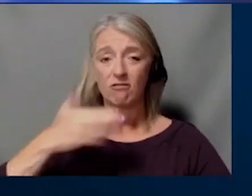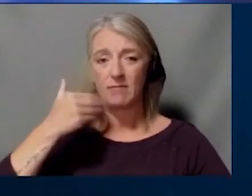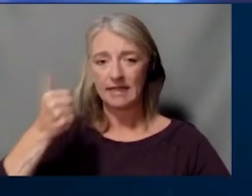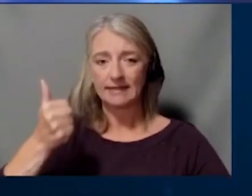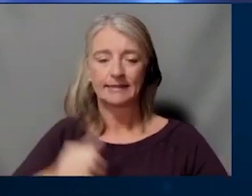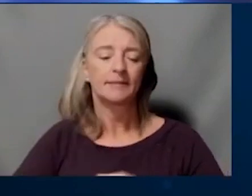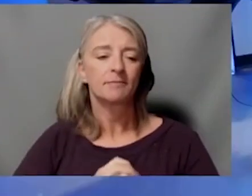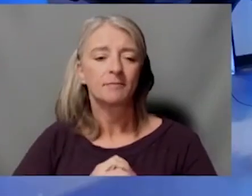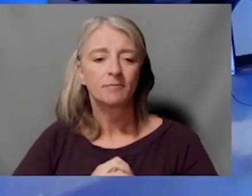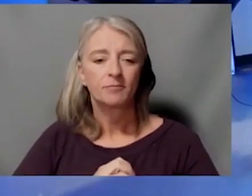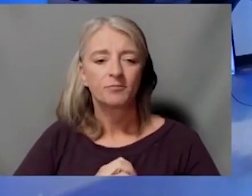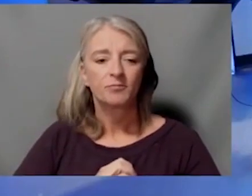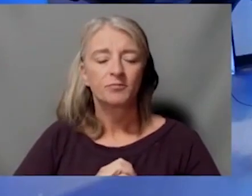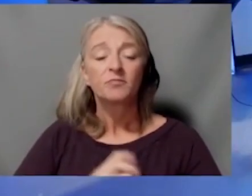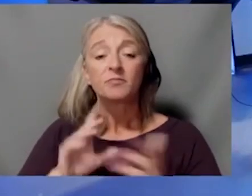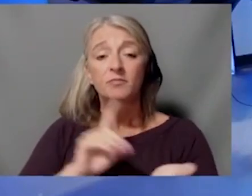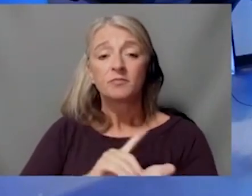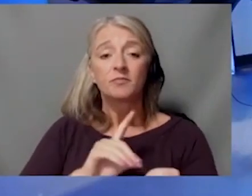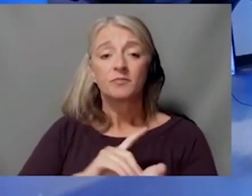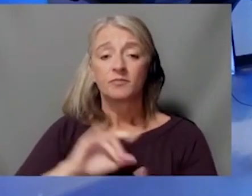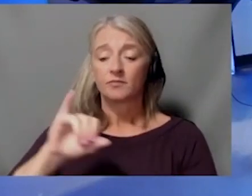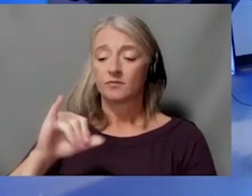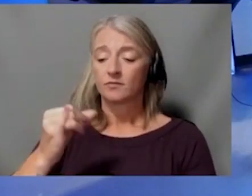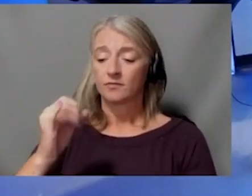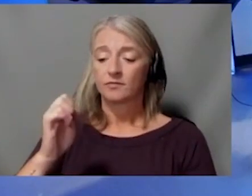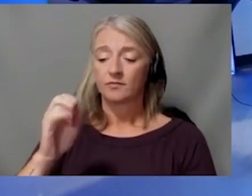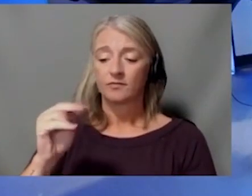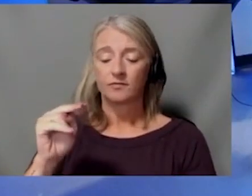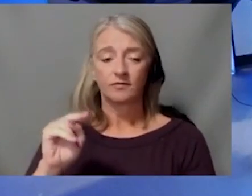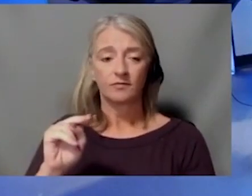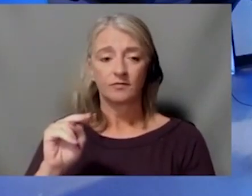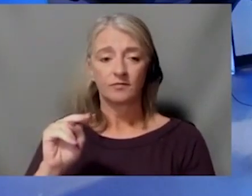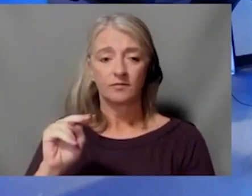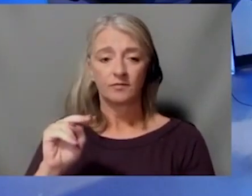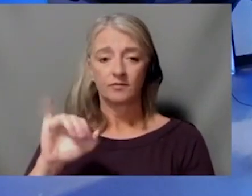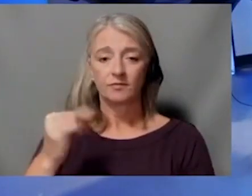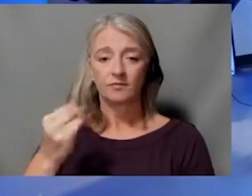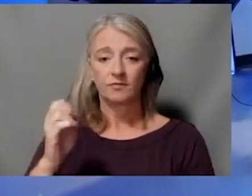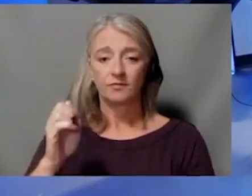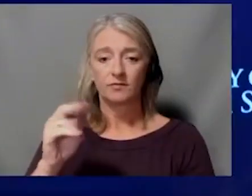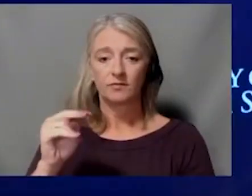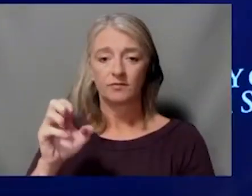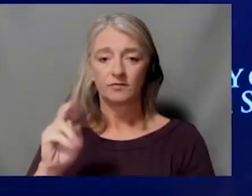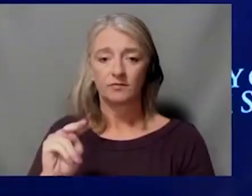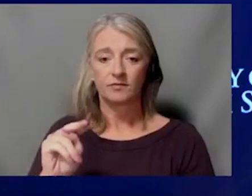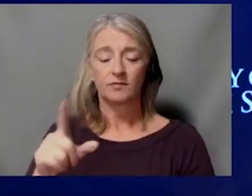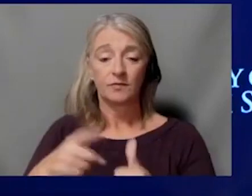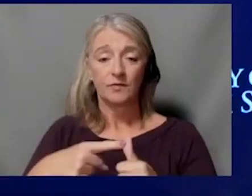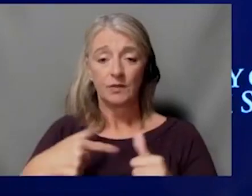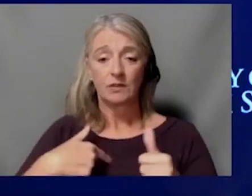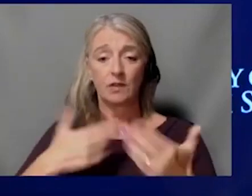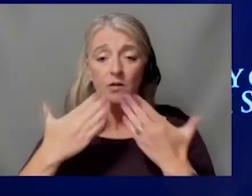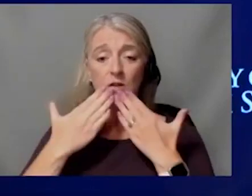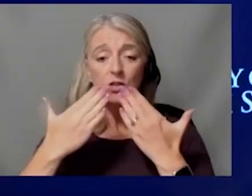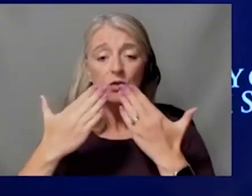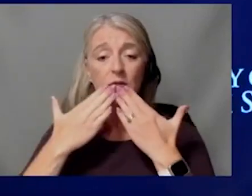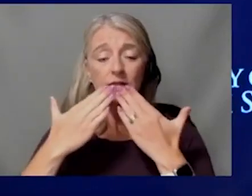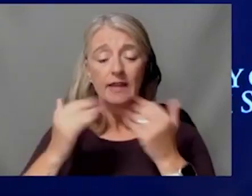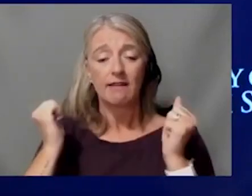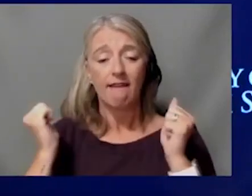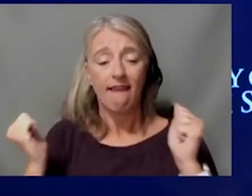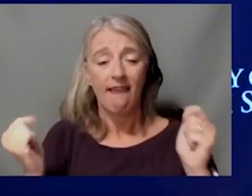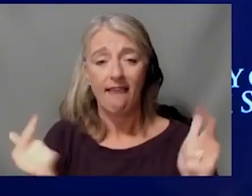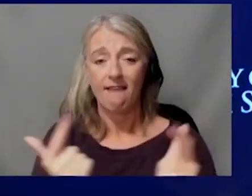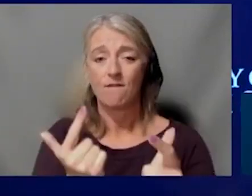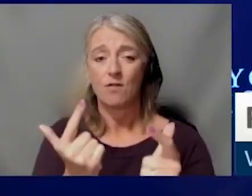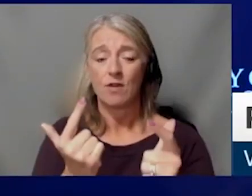And Dr. Jensen, um, I'd like to start with you. All right. Well, I just want to thank, um, everybody, uh, across the cancer center, uh, for all of